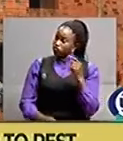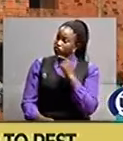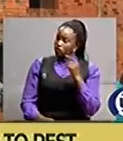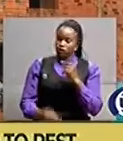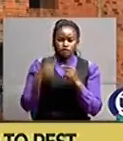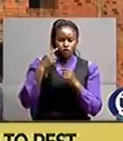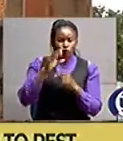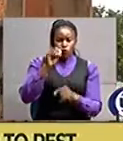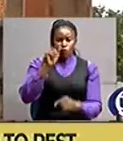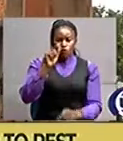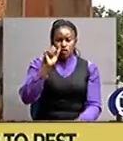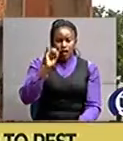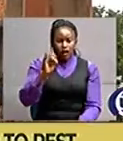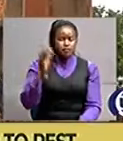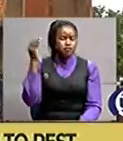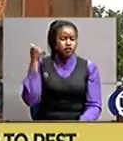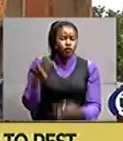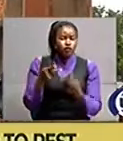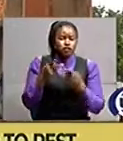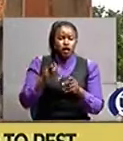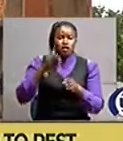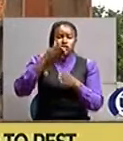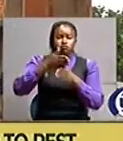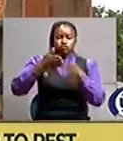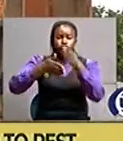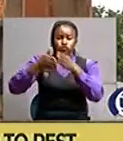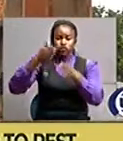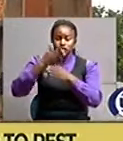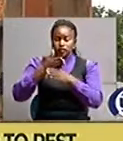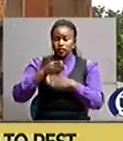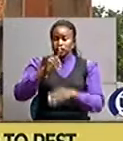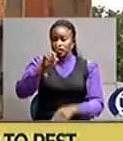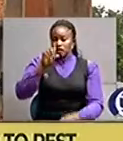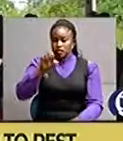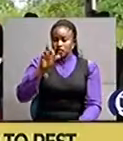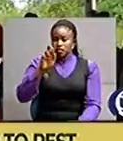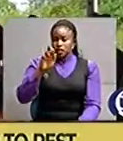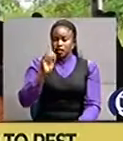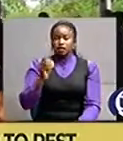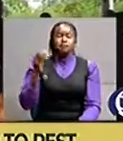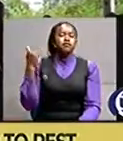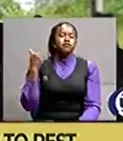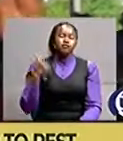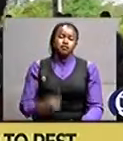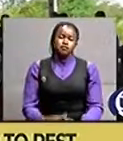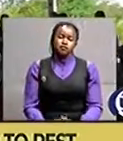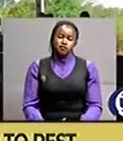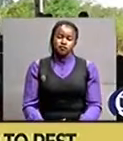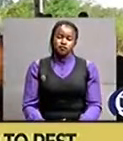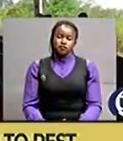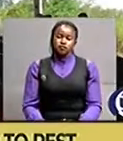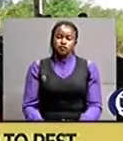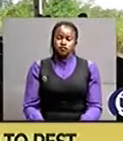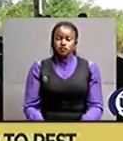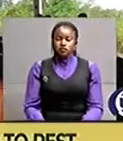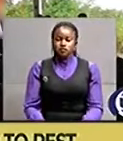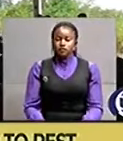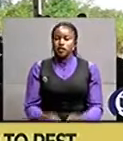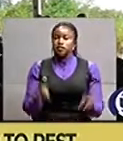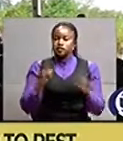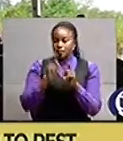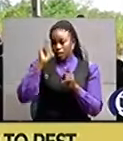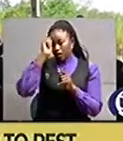peter otai which he started its construction in 1980s offered to renovate